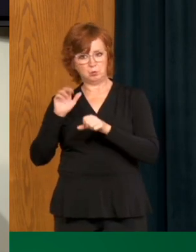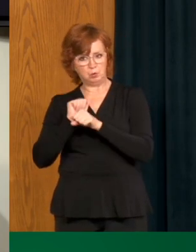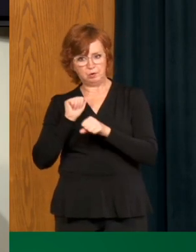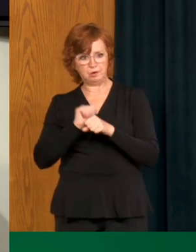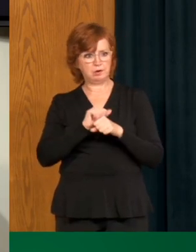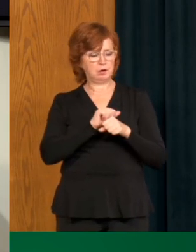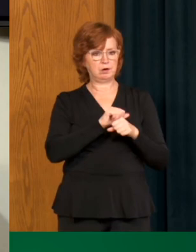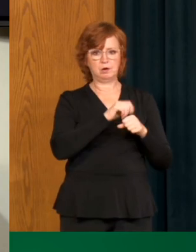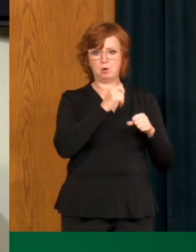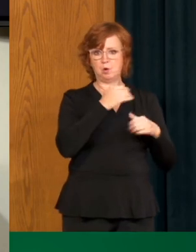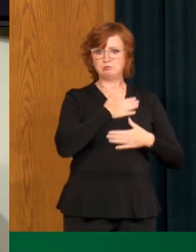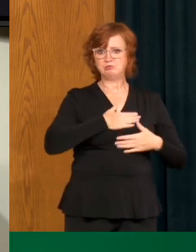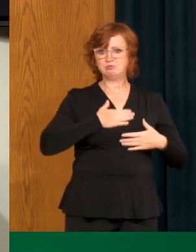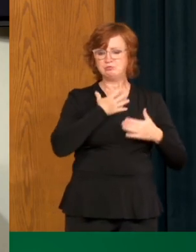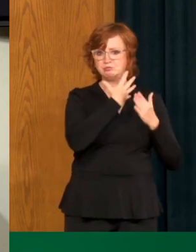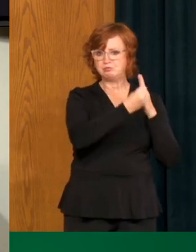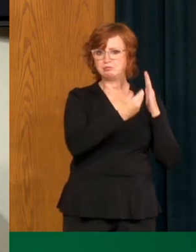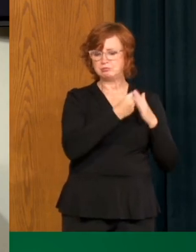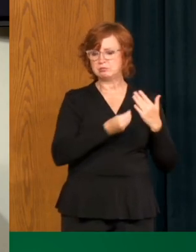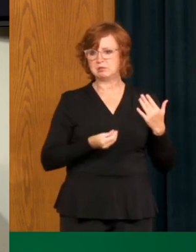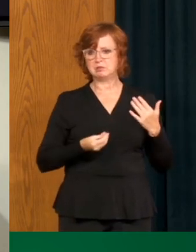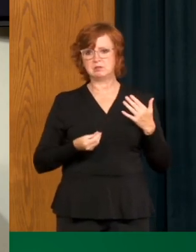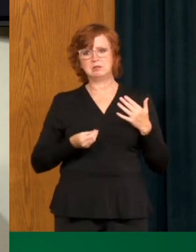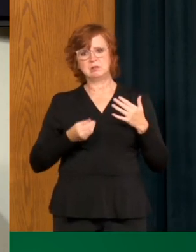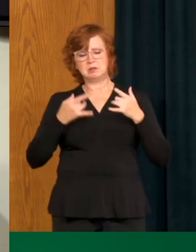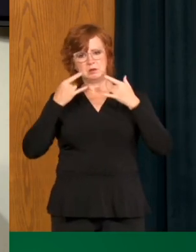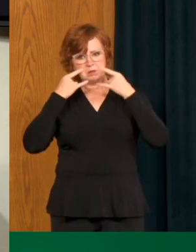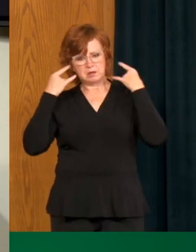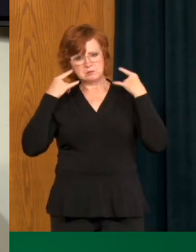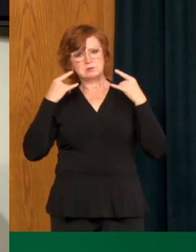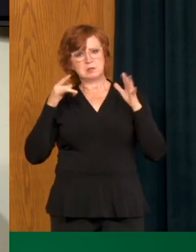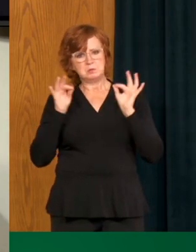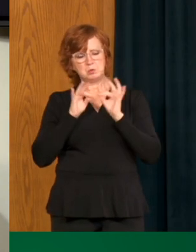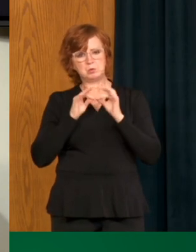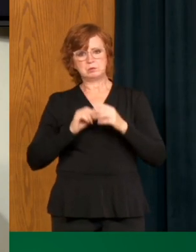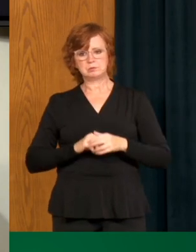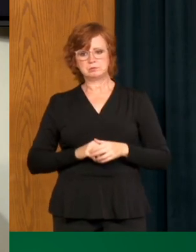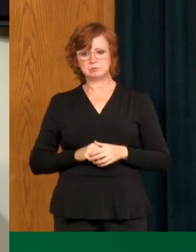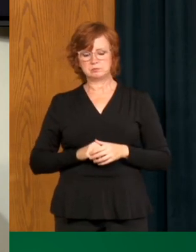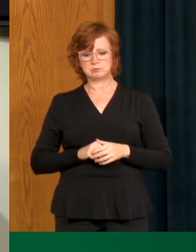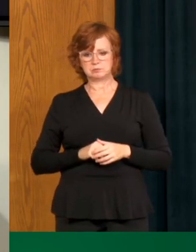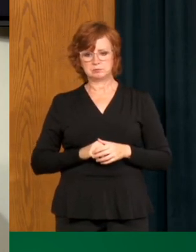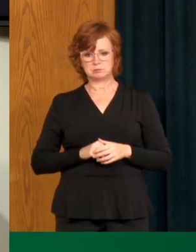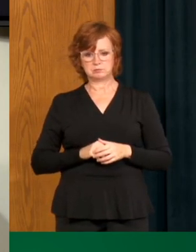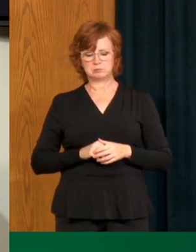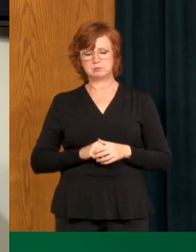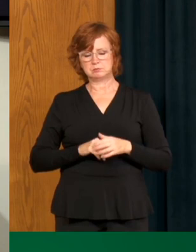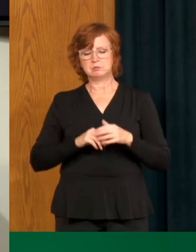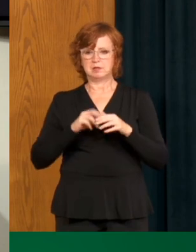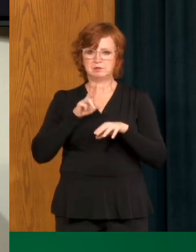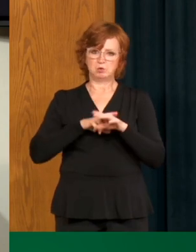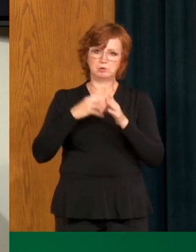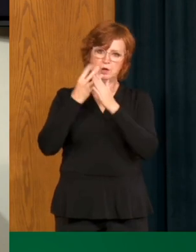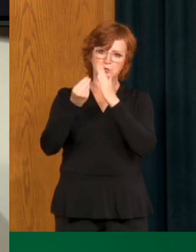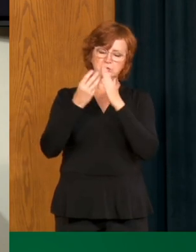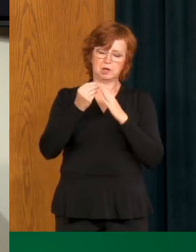required masks are worn, where it's required physical distancing is maintained, not so much when we're outdoors enjoying our summer. So I think